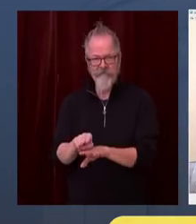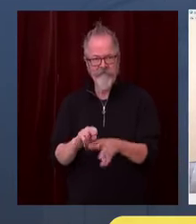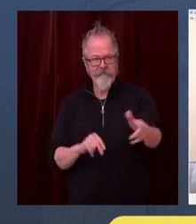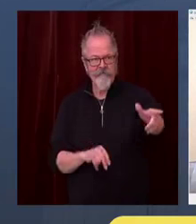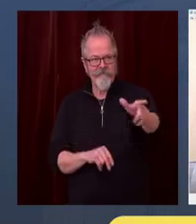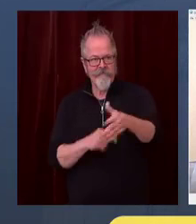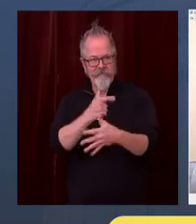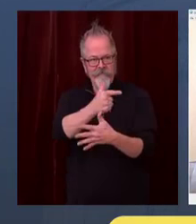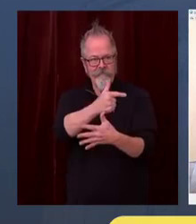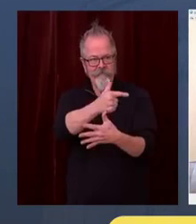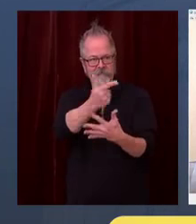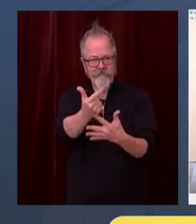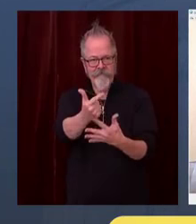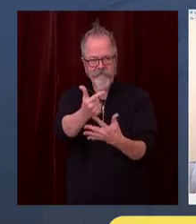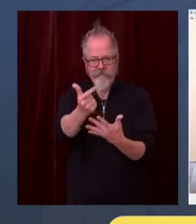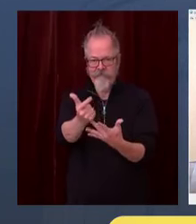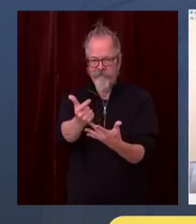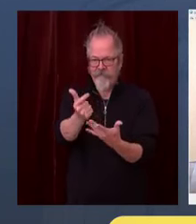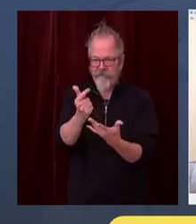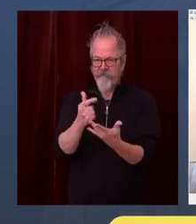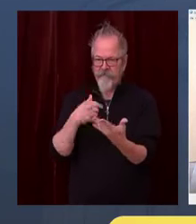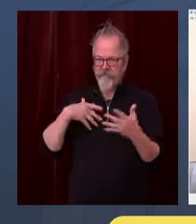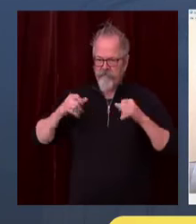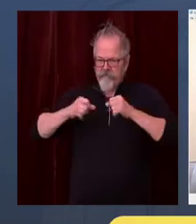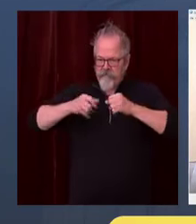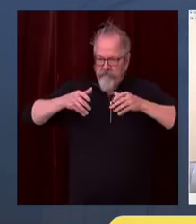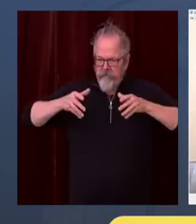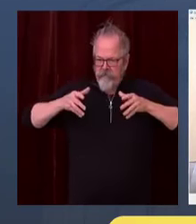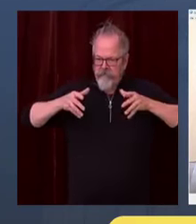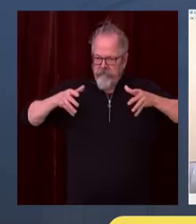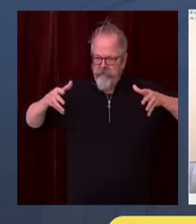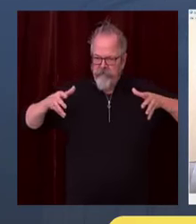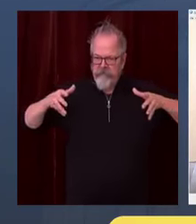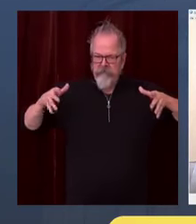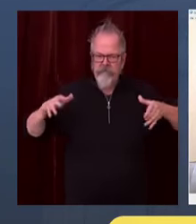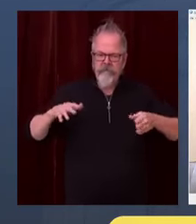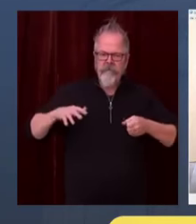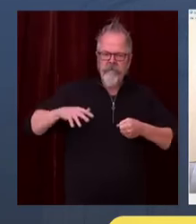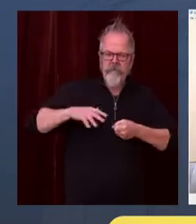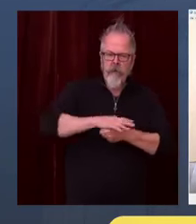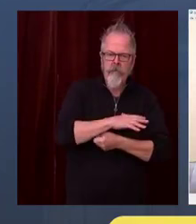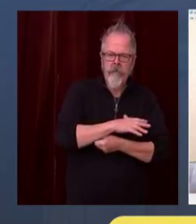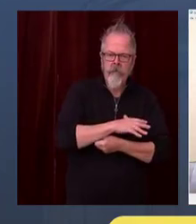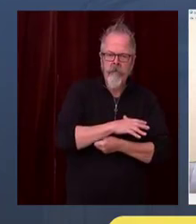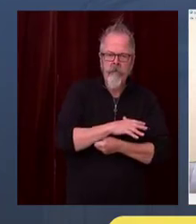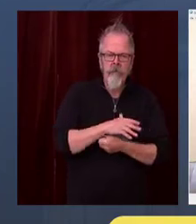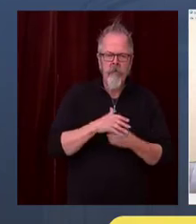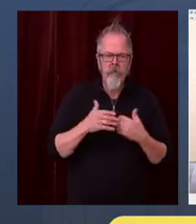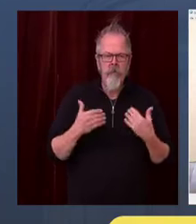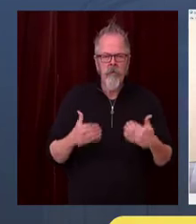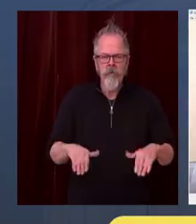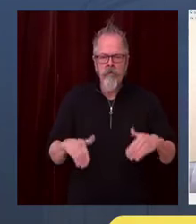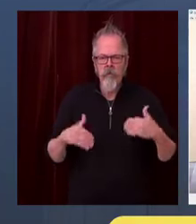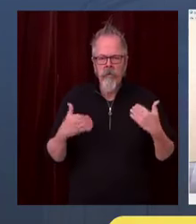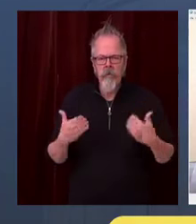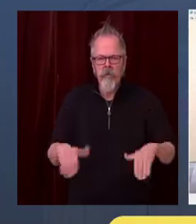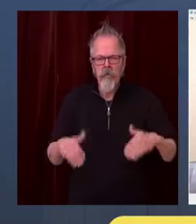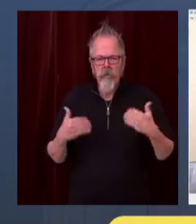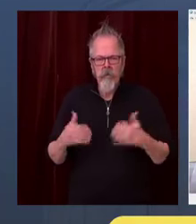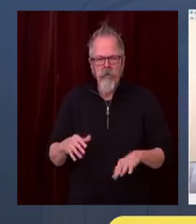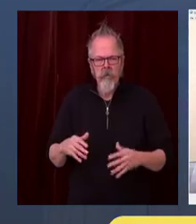such as the Hispanic community, which has been very hard hit. Right now, without action, we may not be able to continue to offer